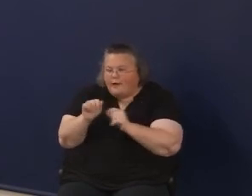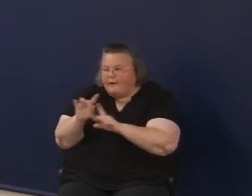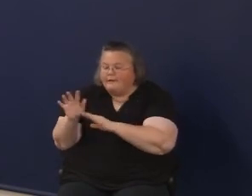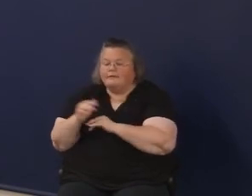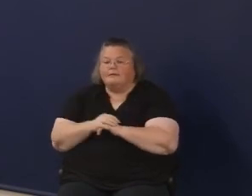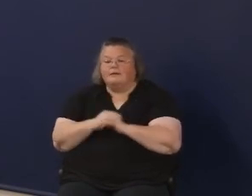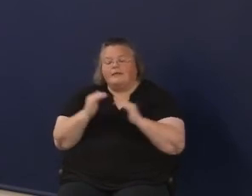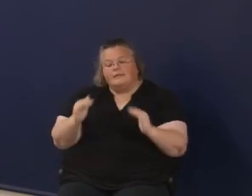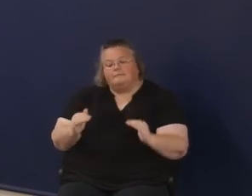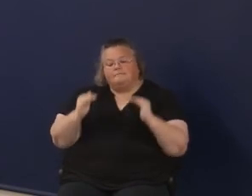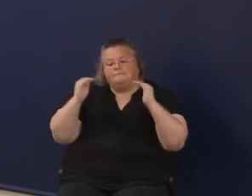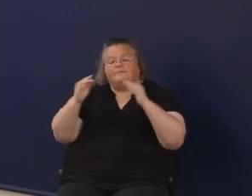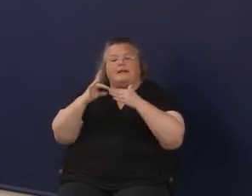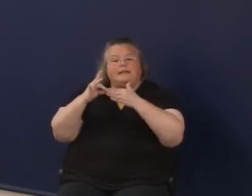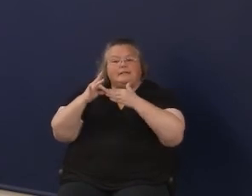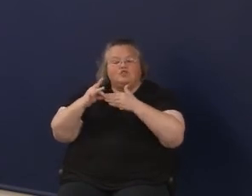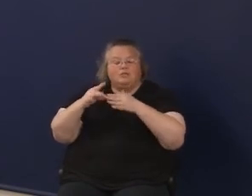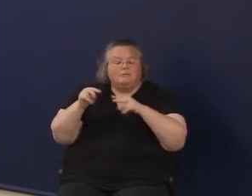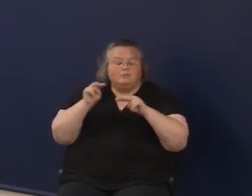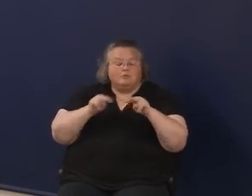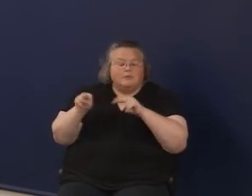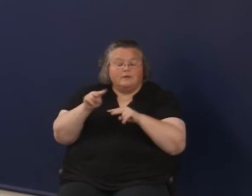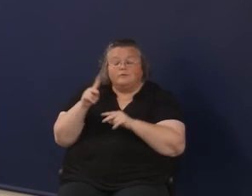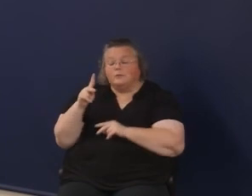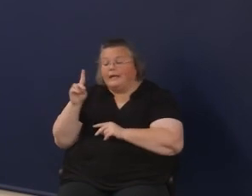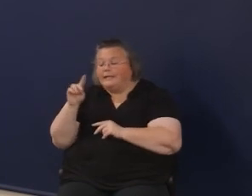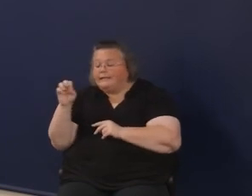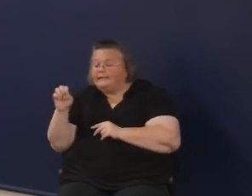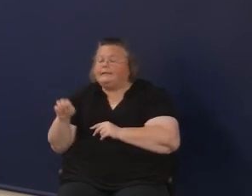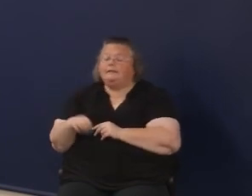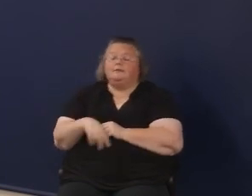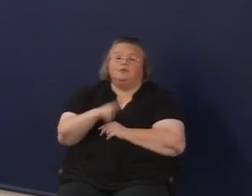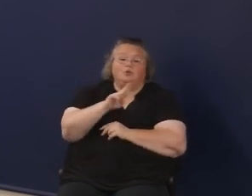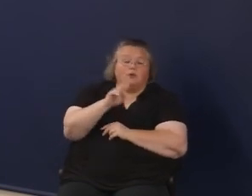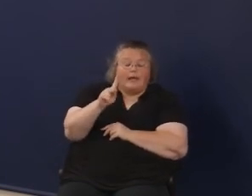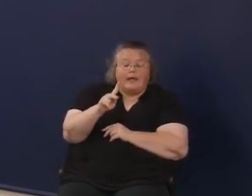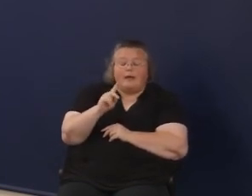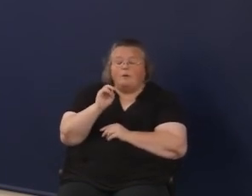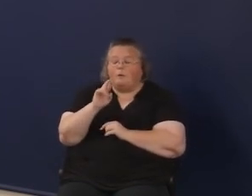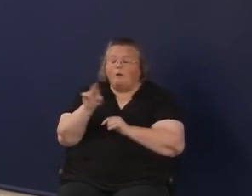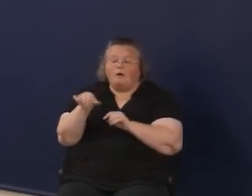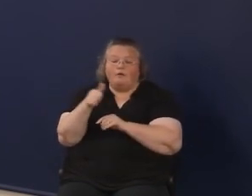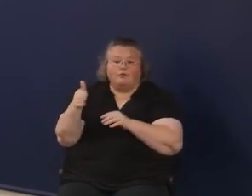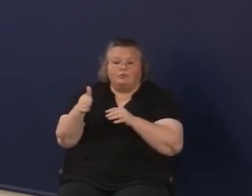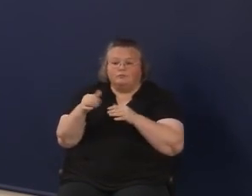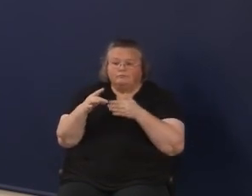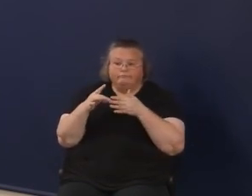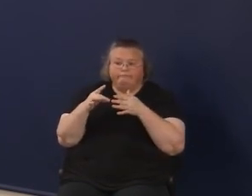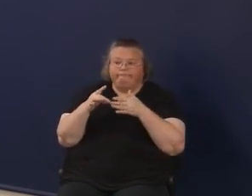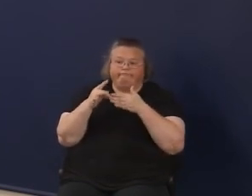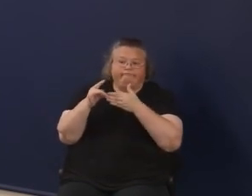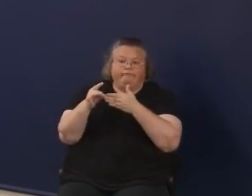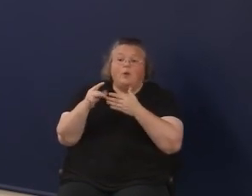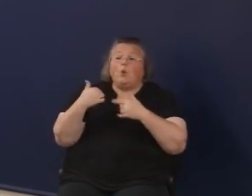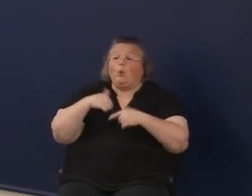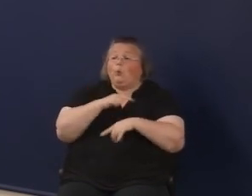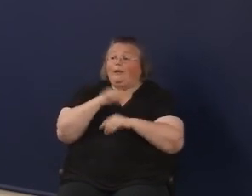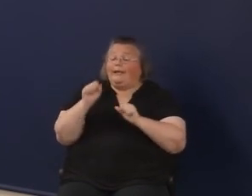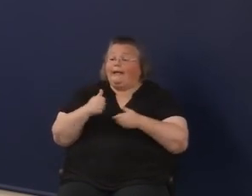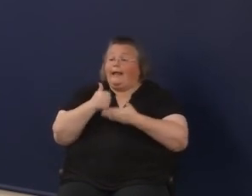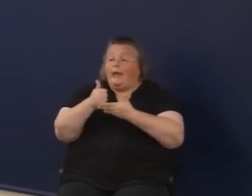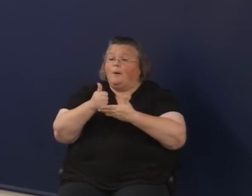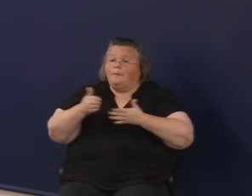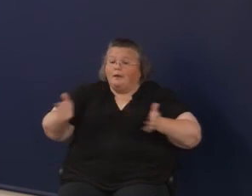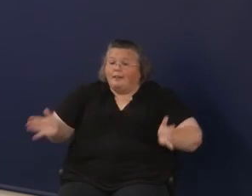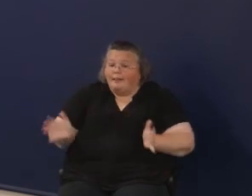perspective at UK or KDE or the consortia that exists or districts, we can either accelerate that or we